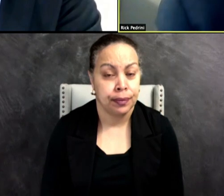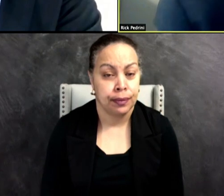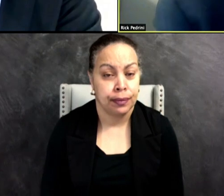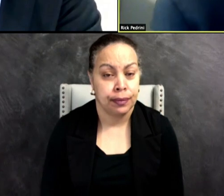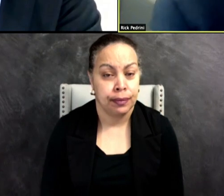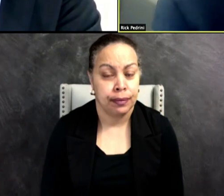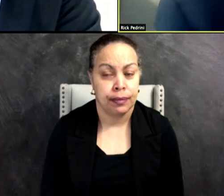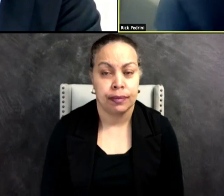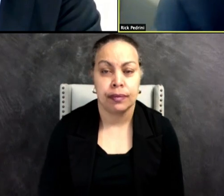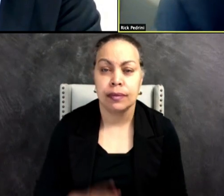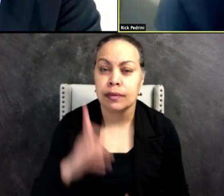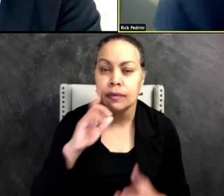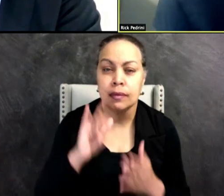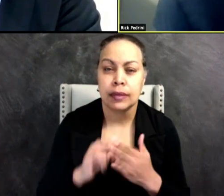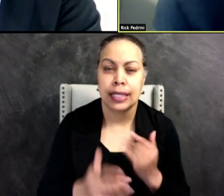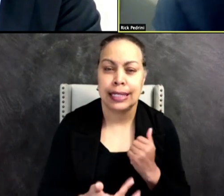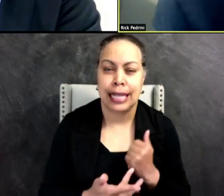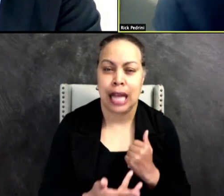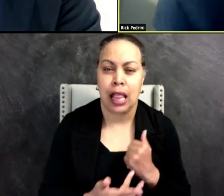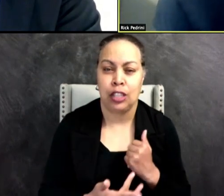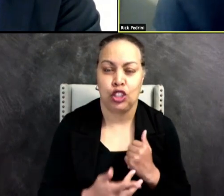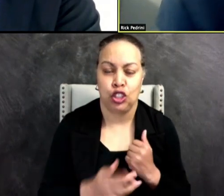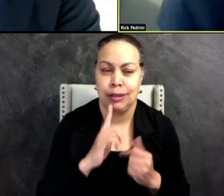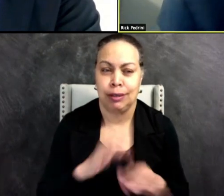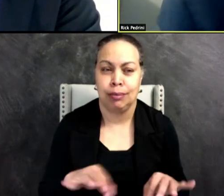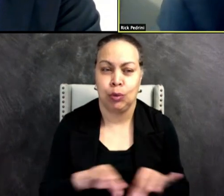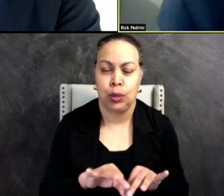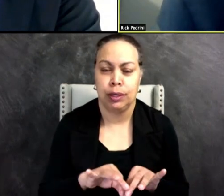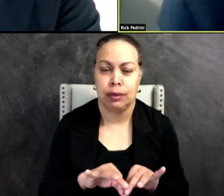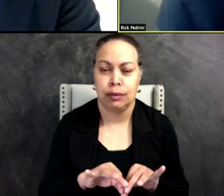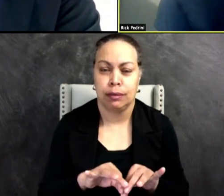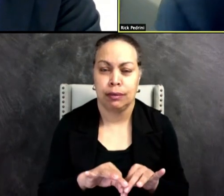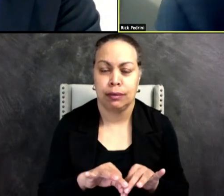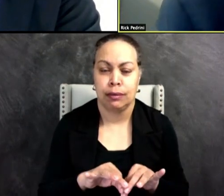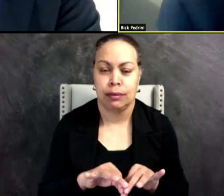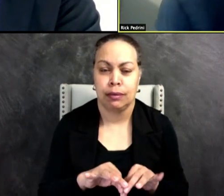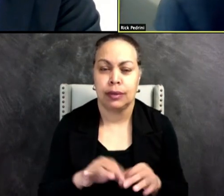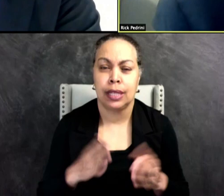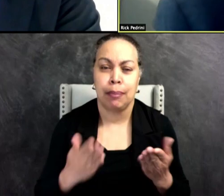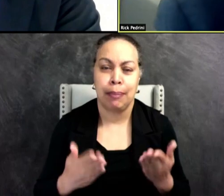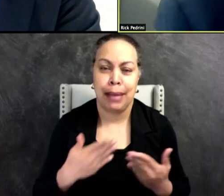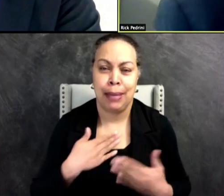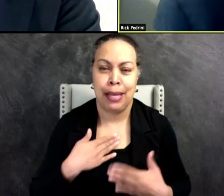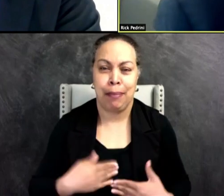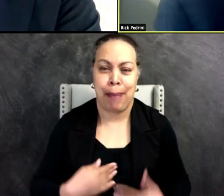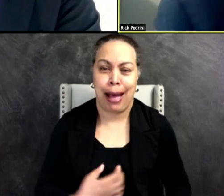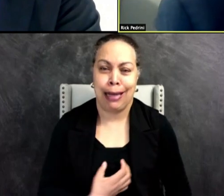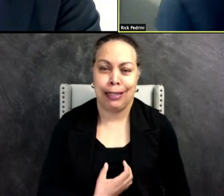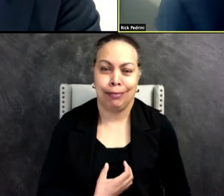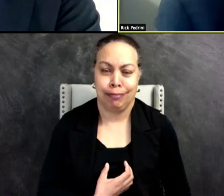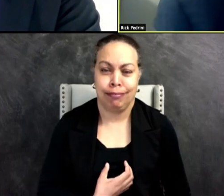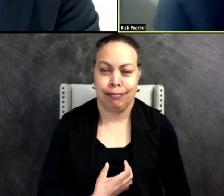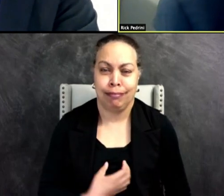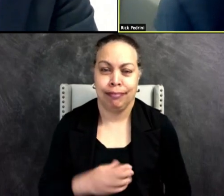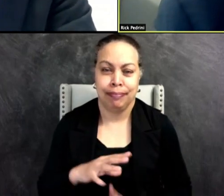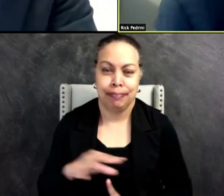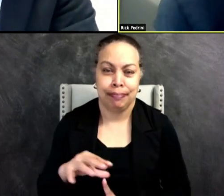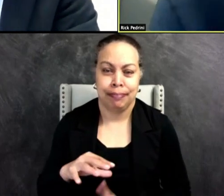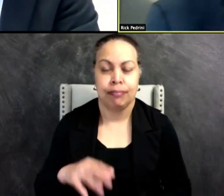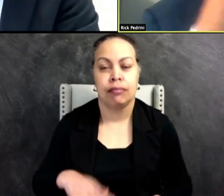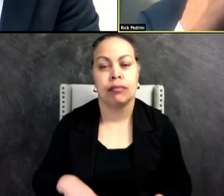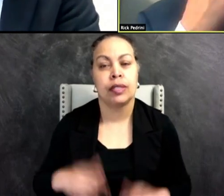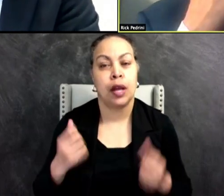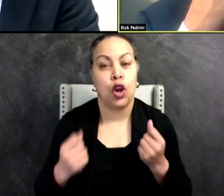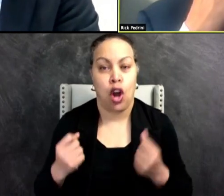I think technology is something that's important. Maybe body cameras, things like that. Dashboard cameras